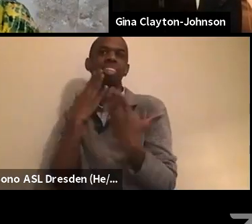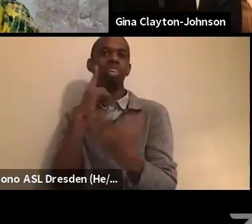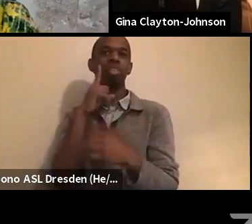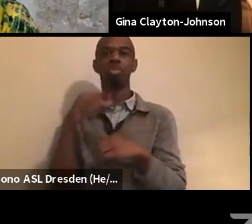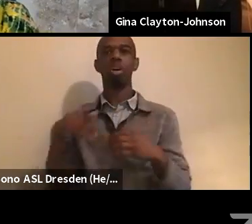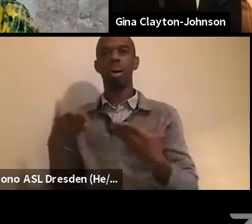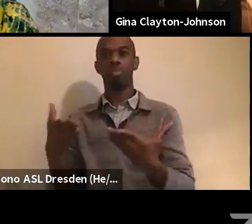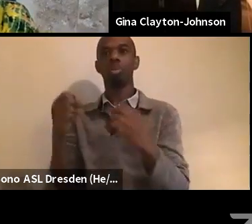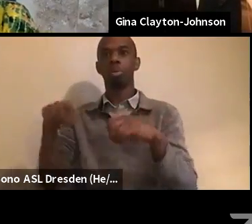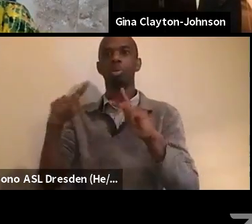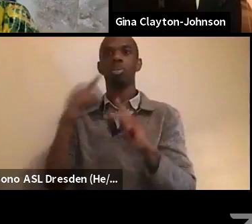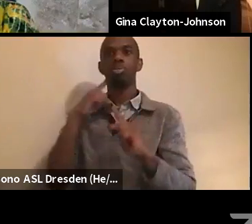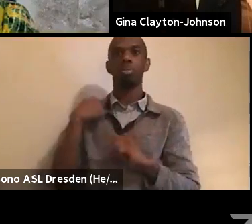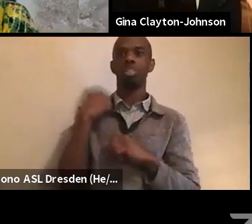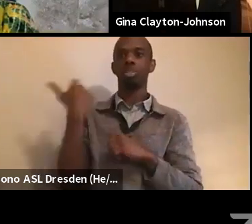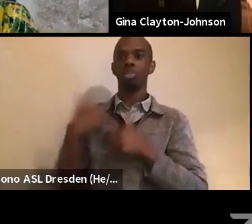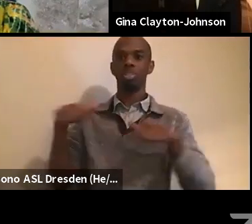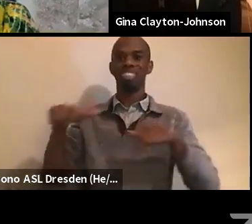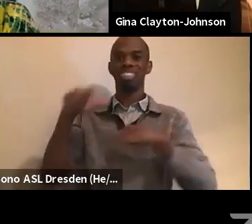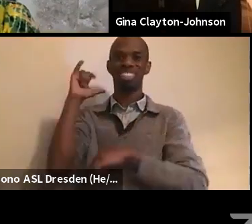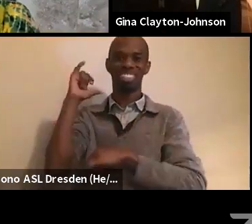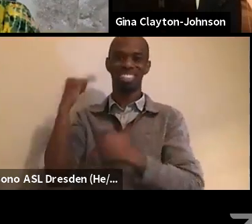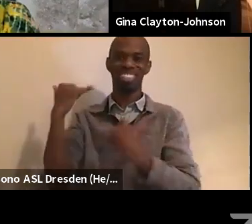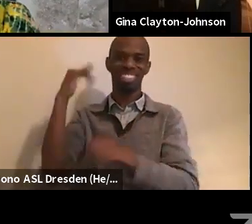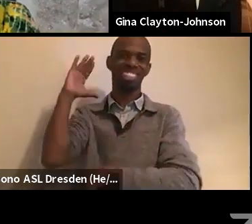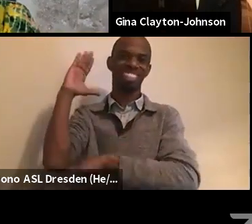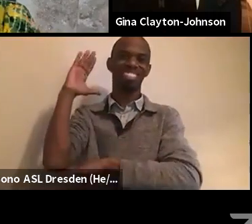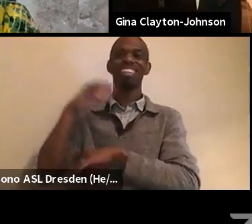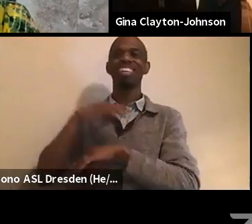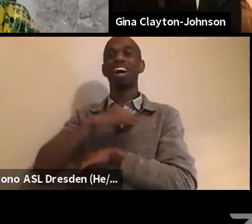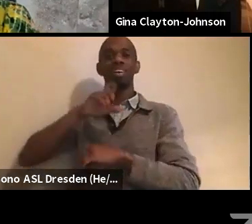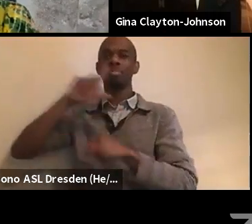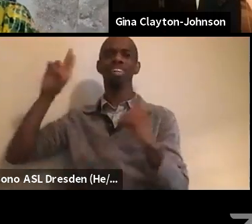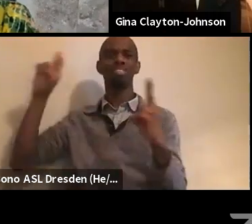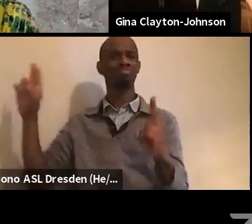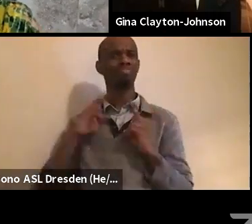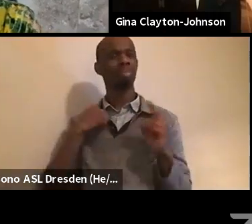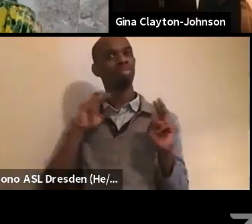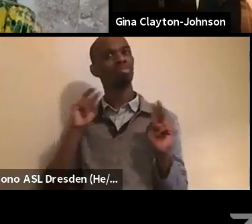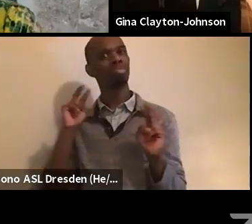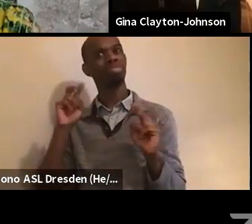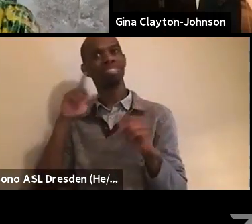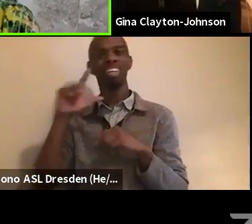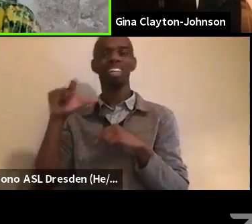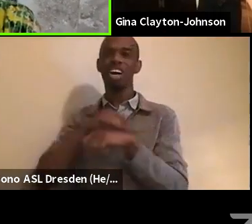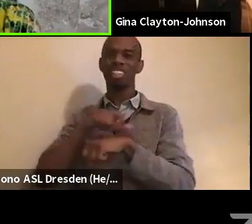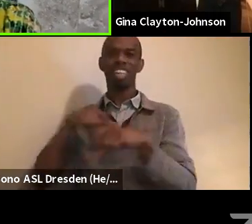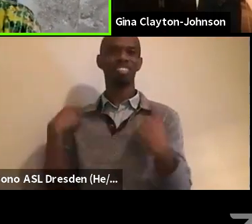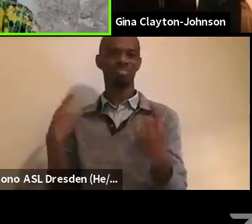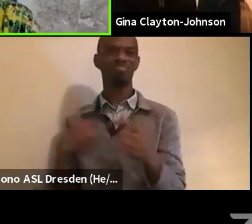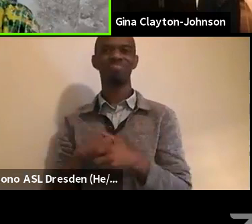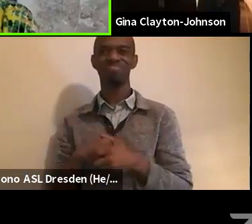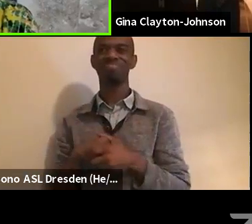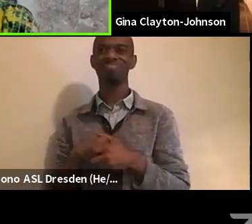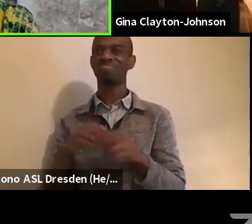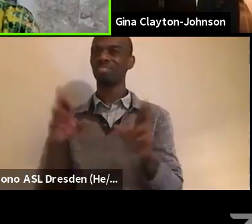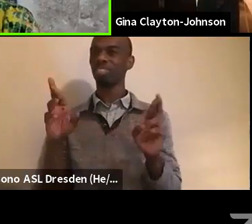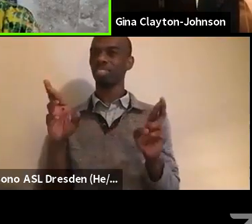with you all this evening. I'm truly honored and I've been looking forward to this for quite some time. So thank you. Well, we're grateful.